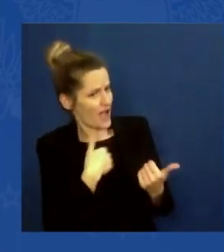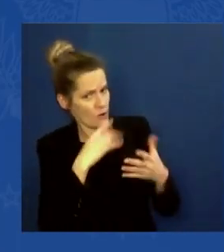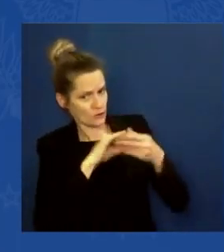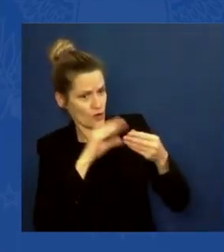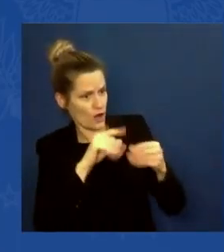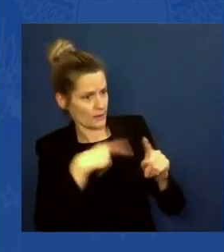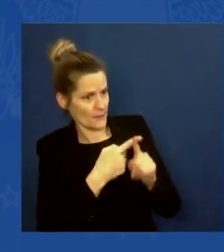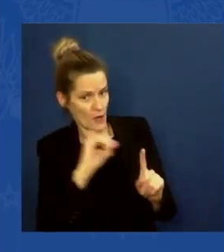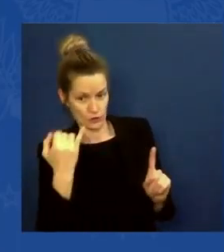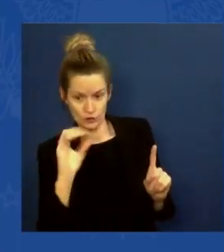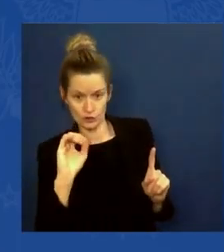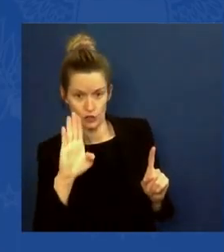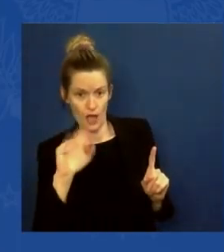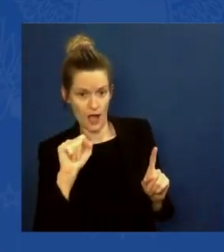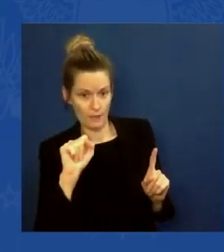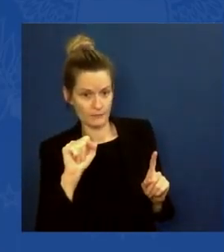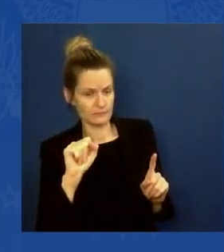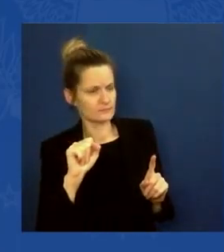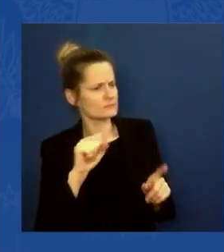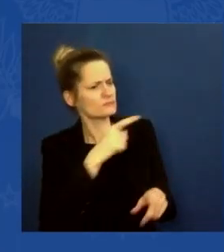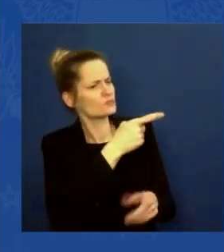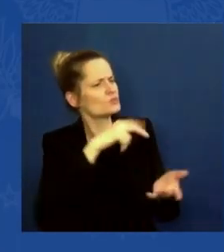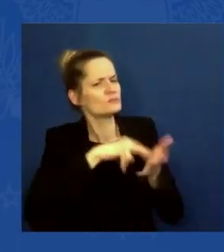I can see you having trouble hearing me back there.